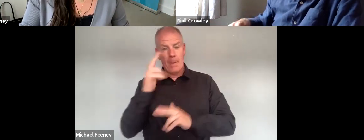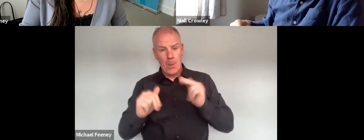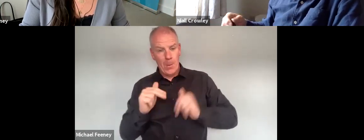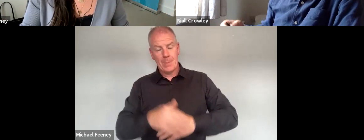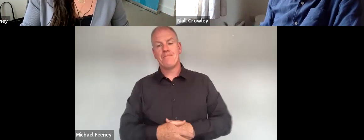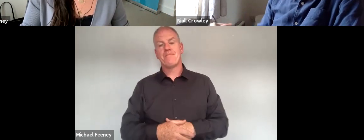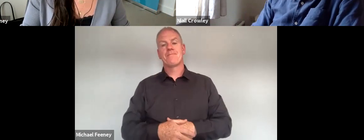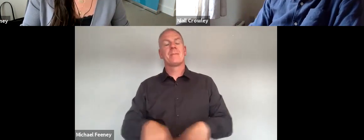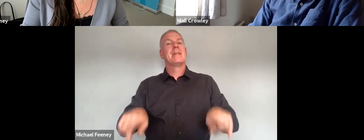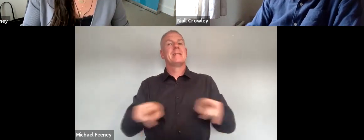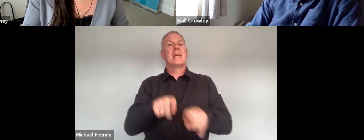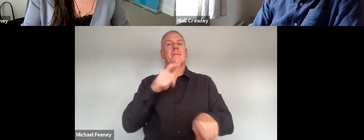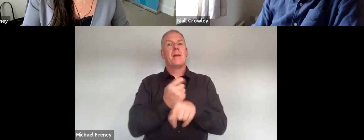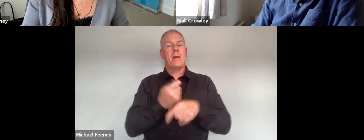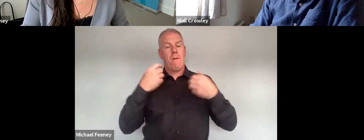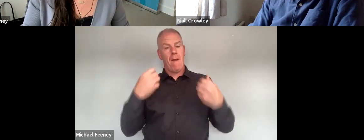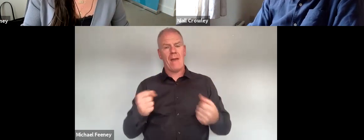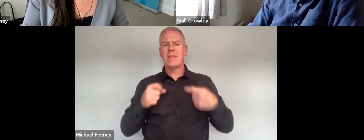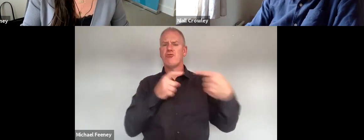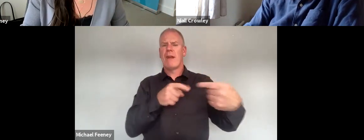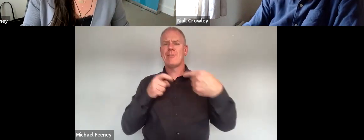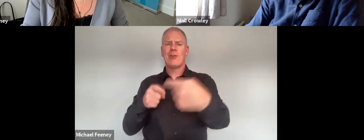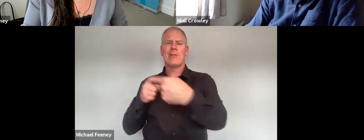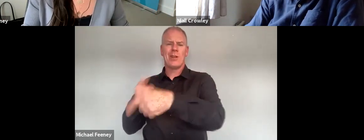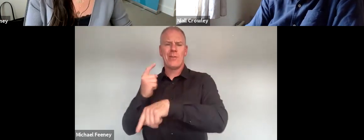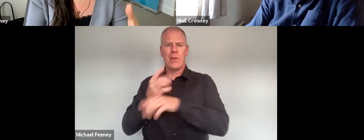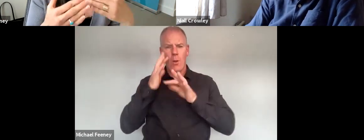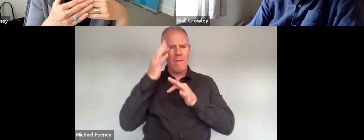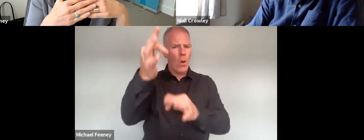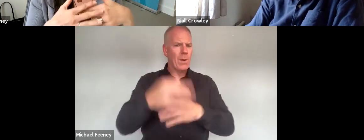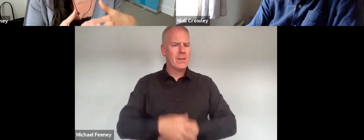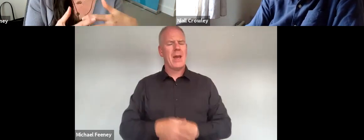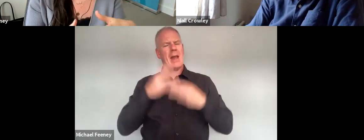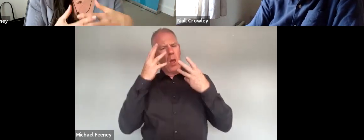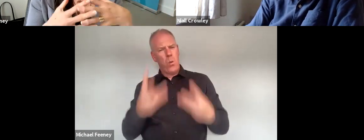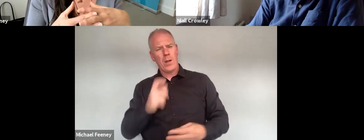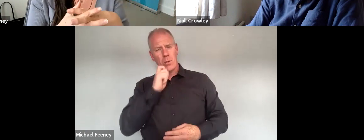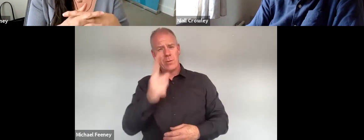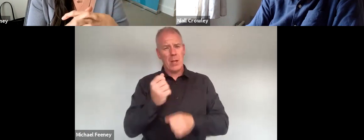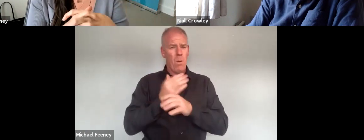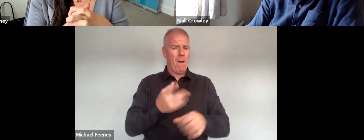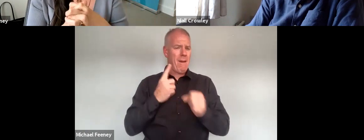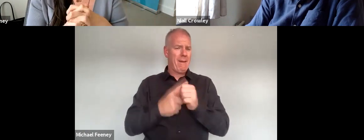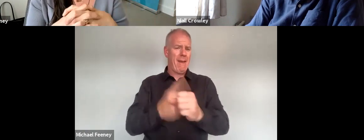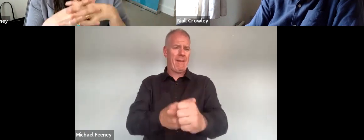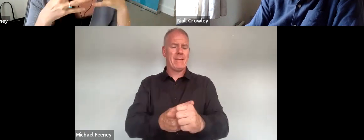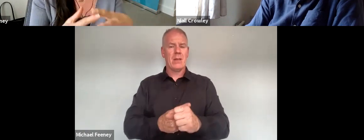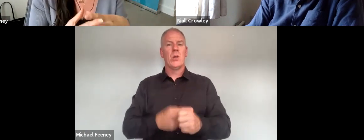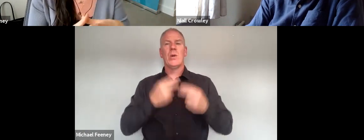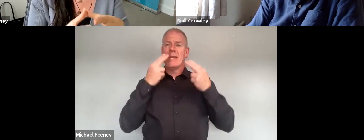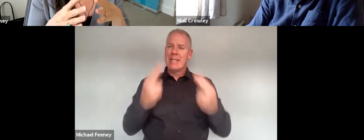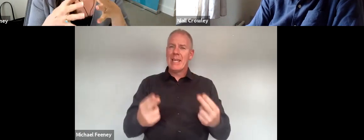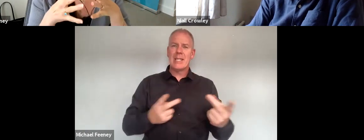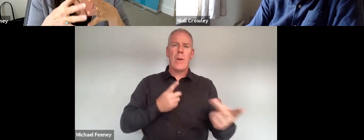but we do see challenges going forward and I really want to hammer home this point that I've mentioned already that what we need to be